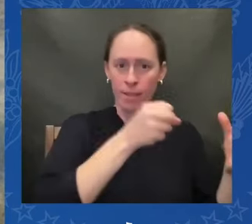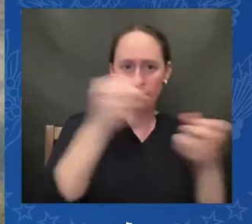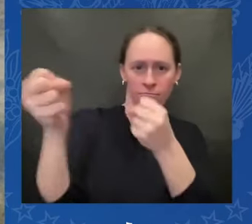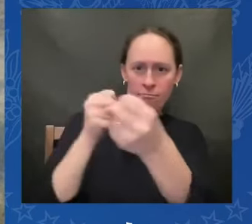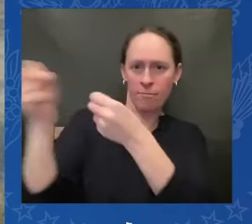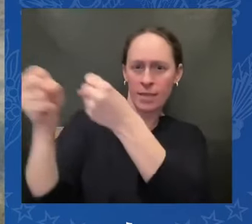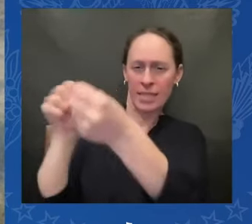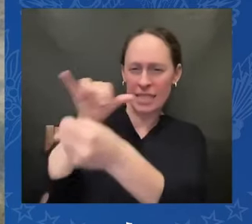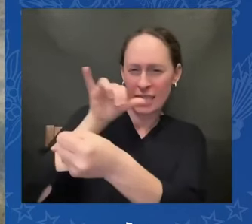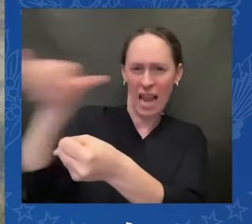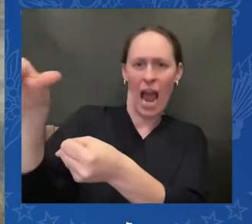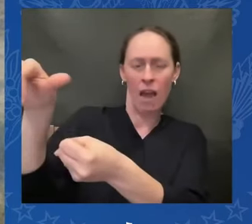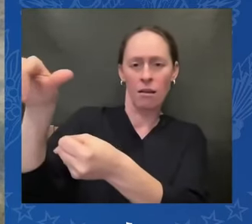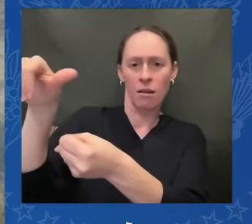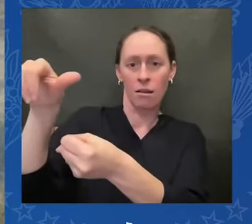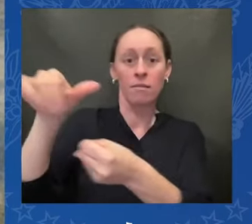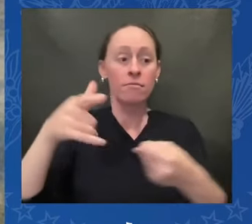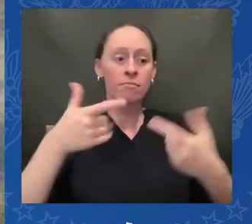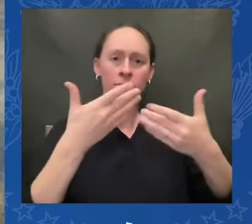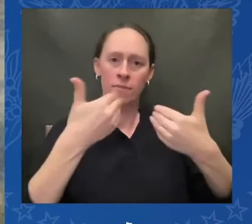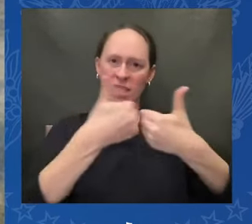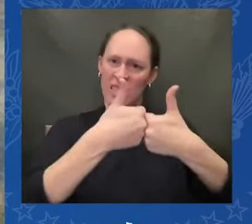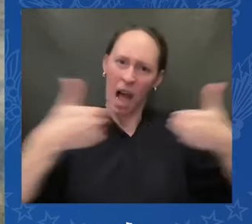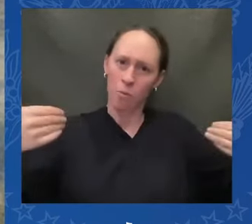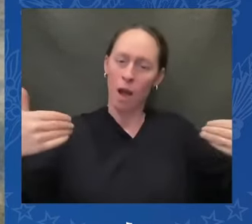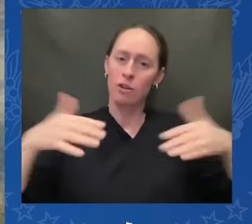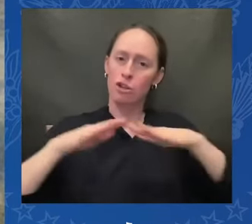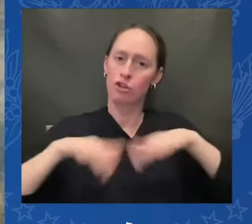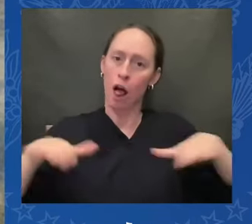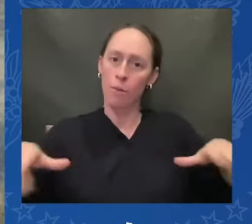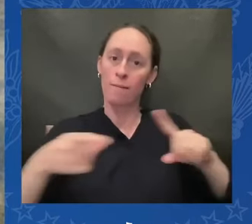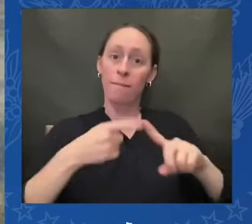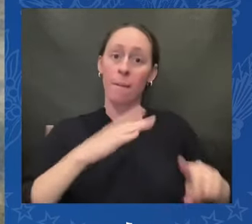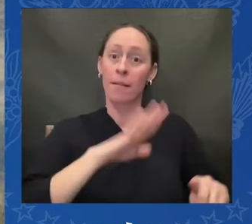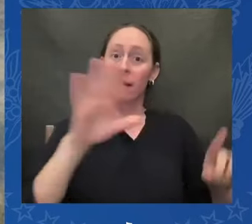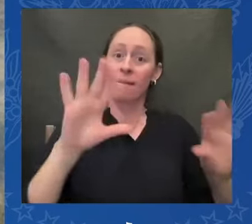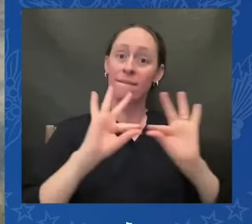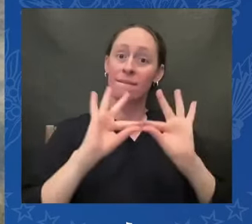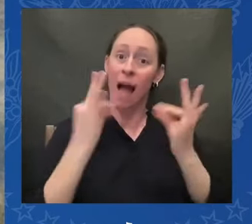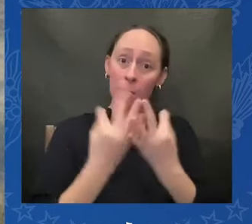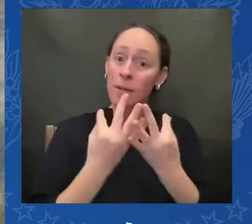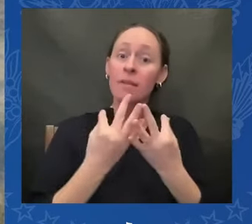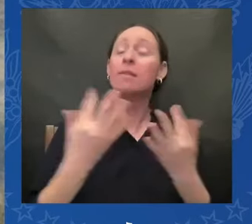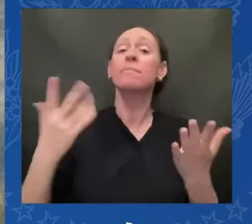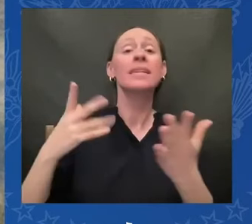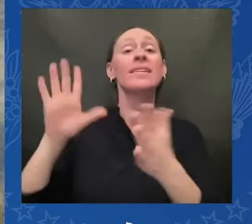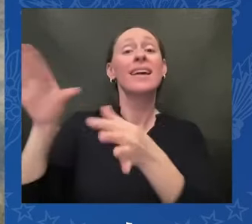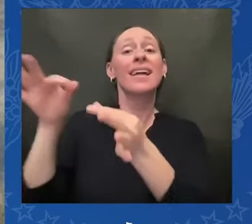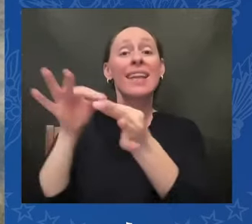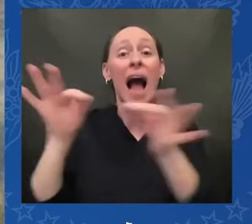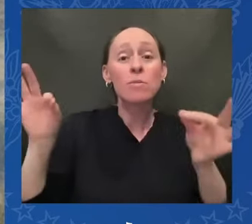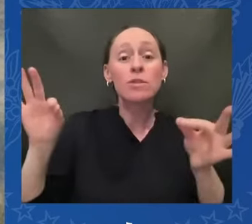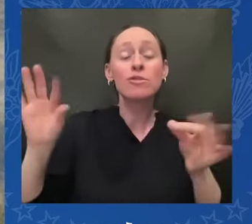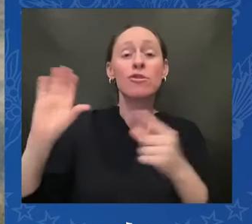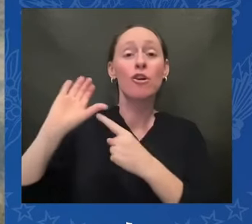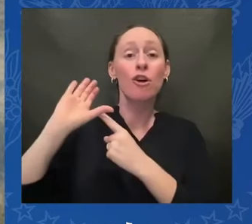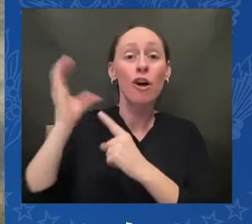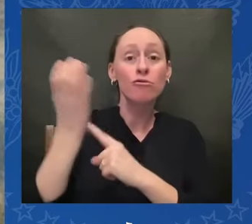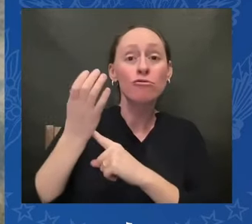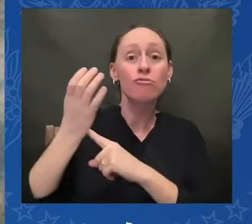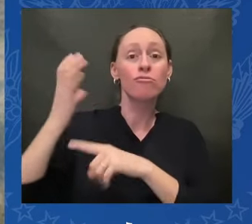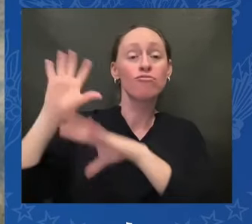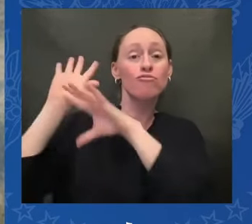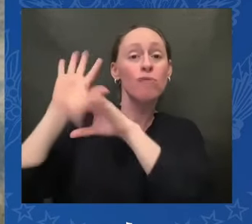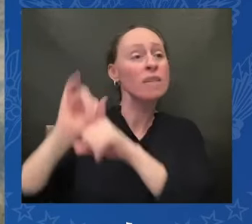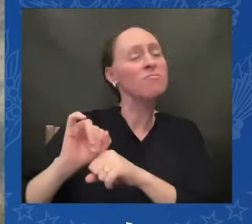families and steal from them the languages cultures and traditions that are foundational to native people